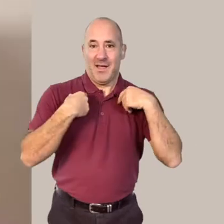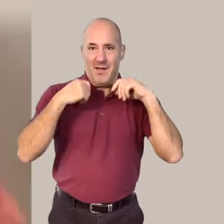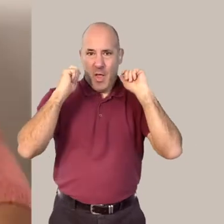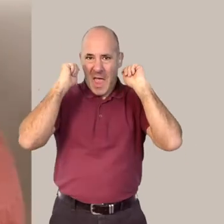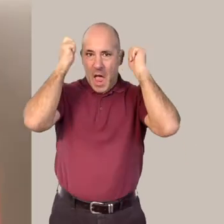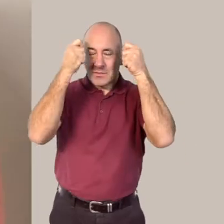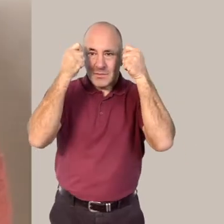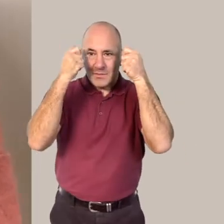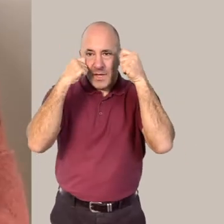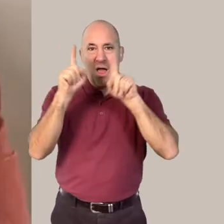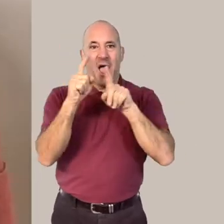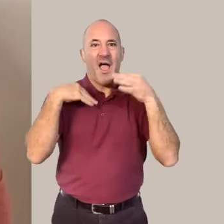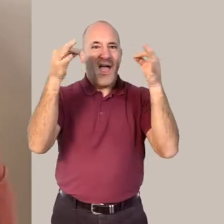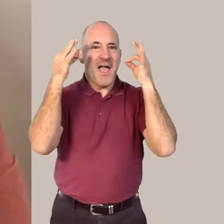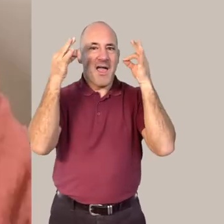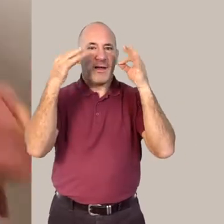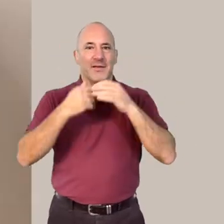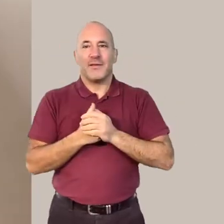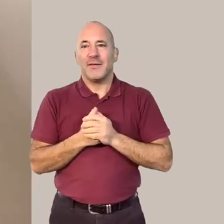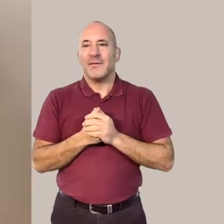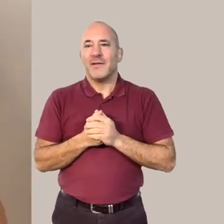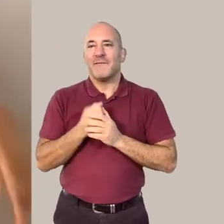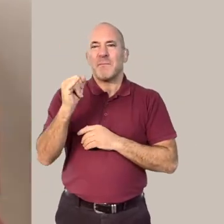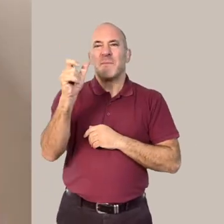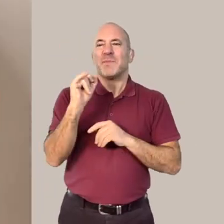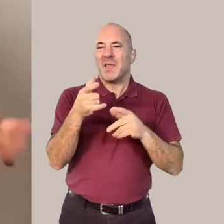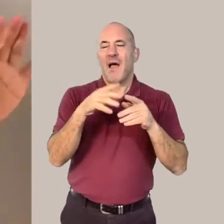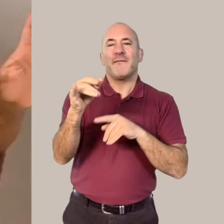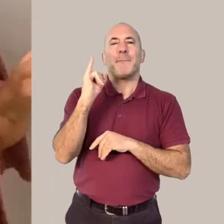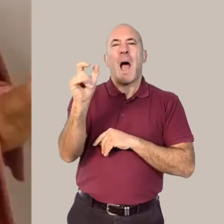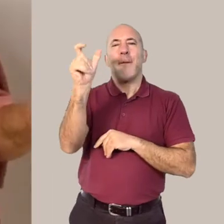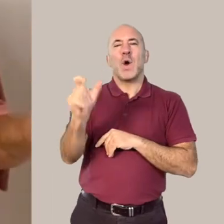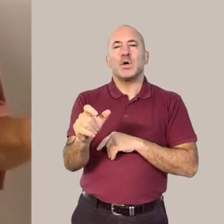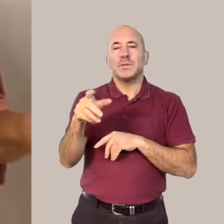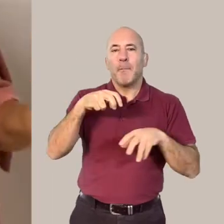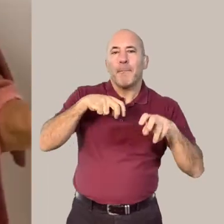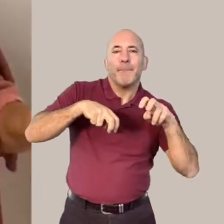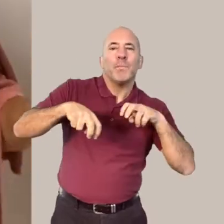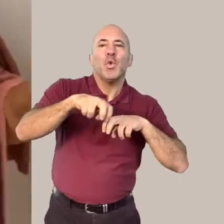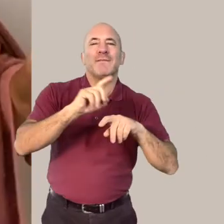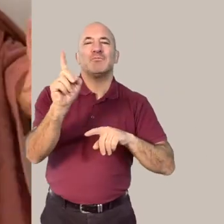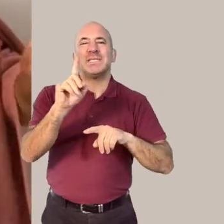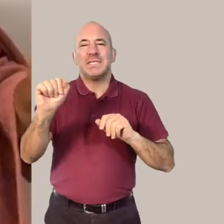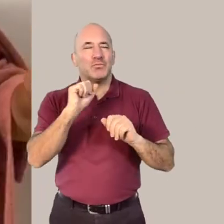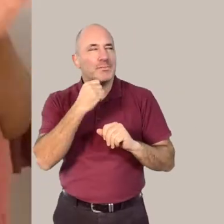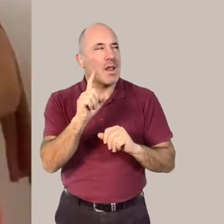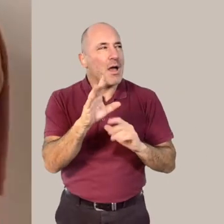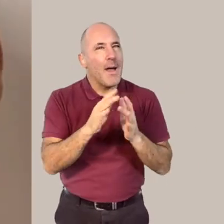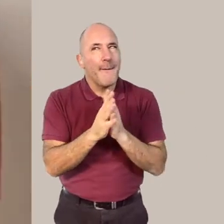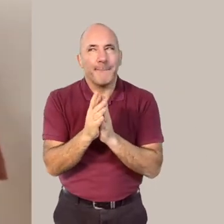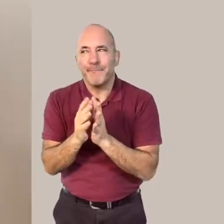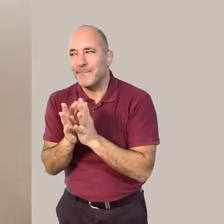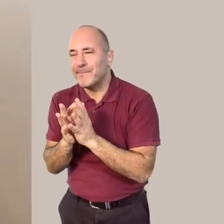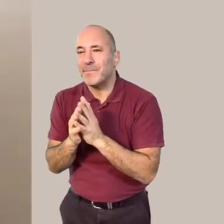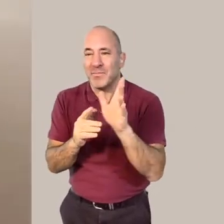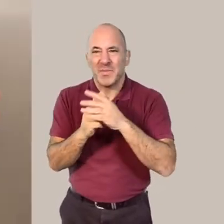pink cardigan will go on my head as my hair and if my villain was to have a movement it